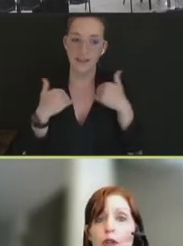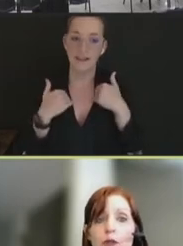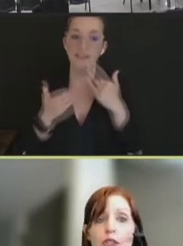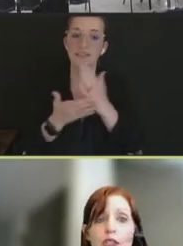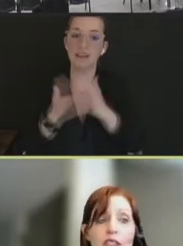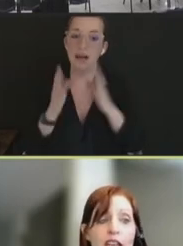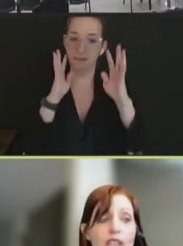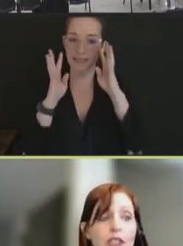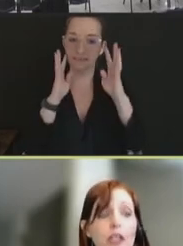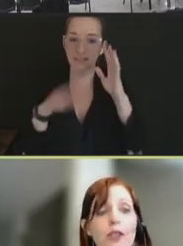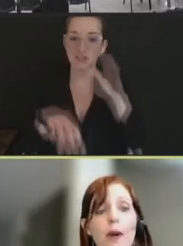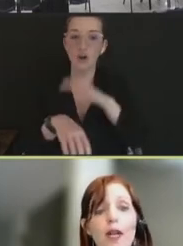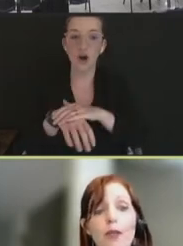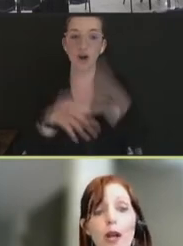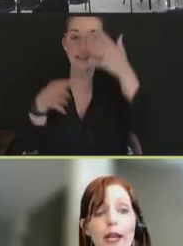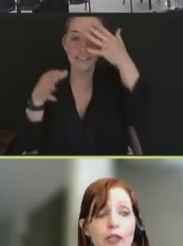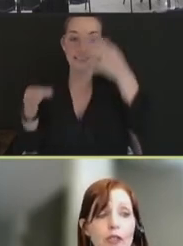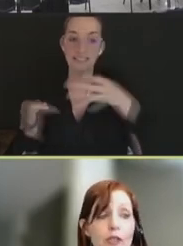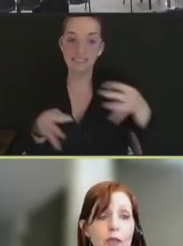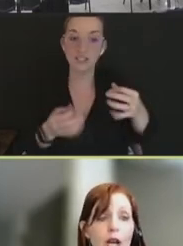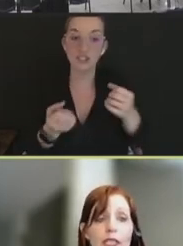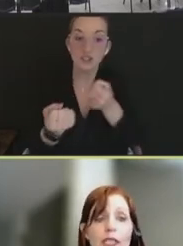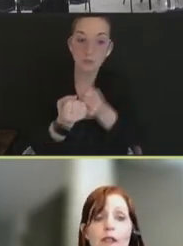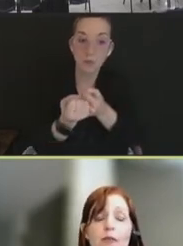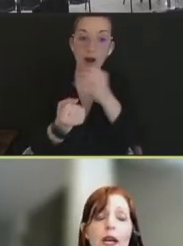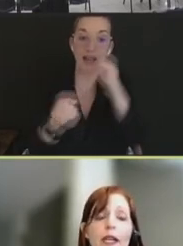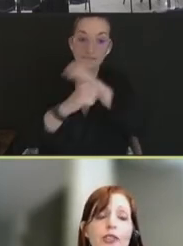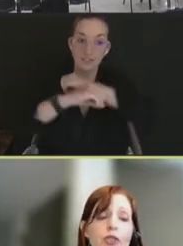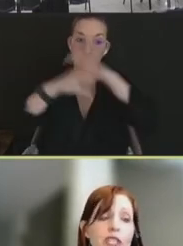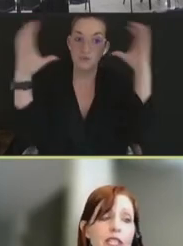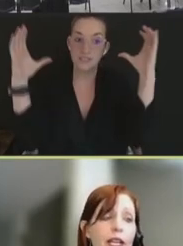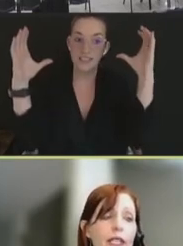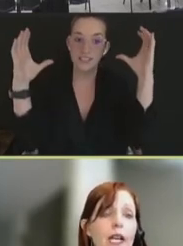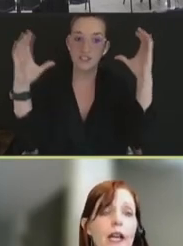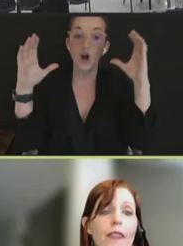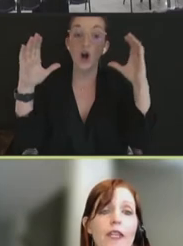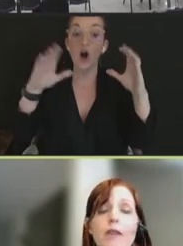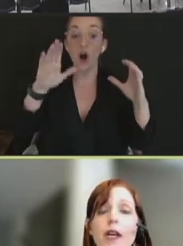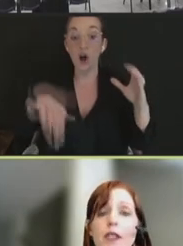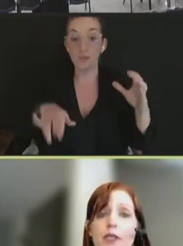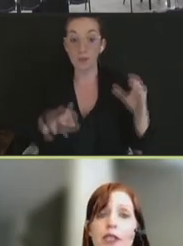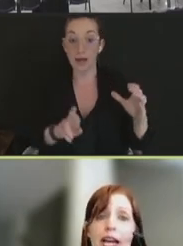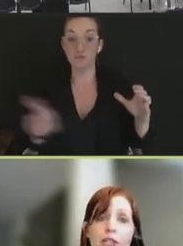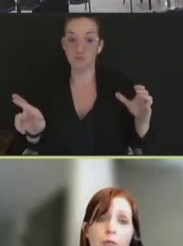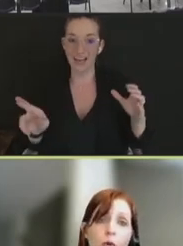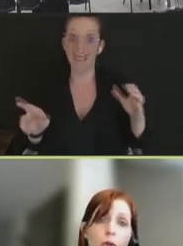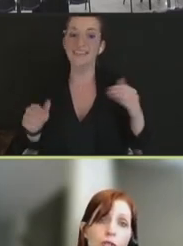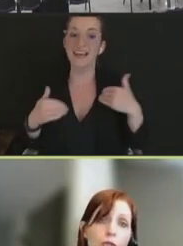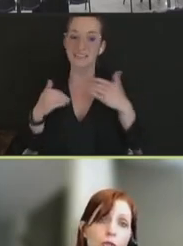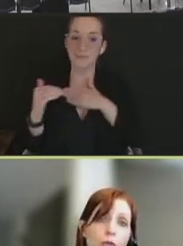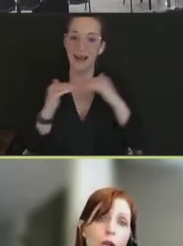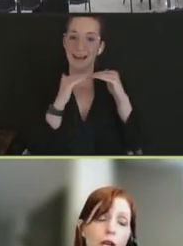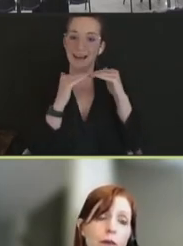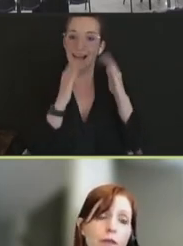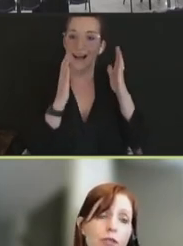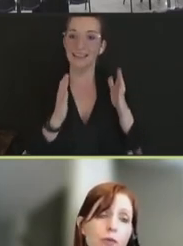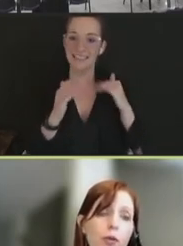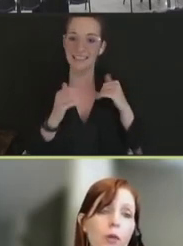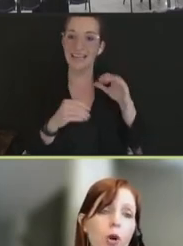support and visualization. On the bottom right are some colleagues of mine at Georgia Tech that developed a dashboard to